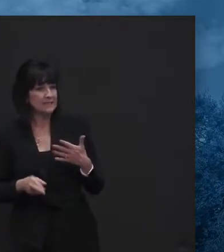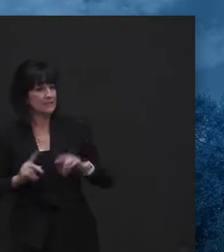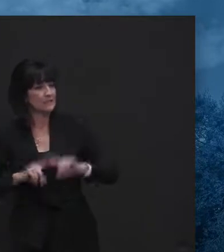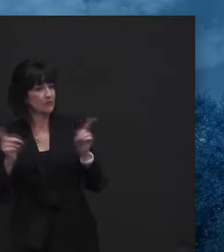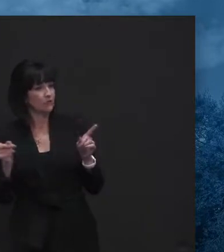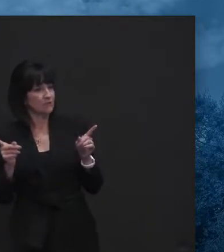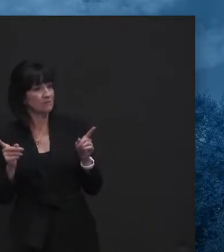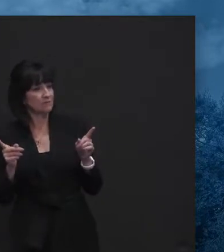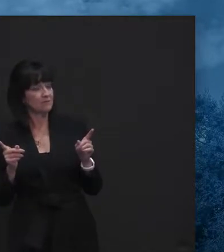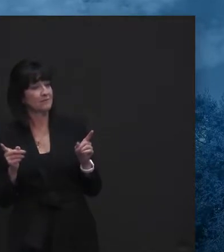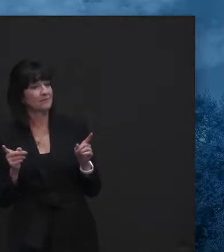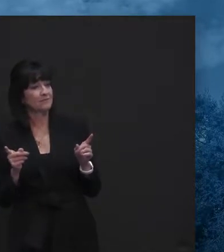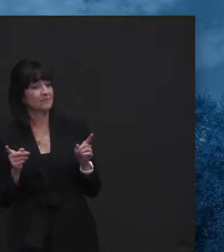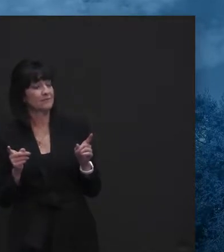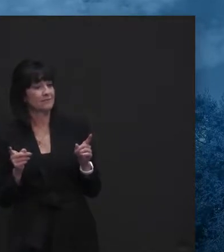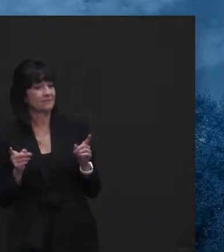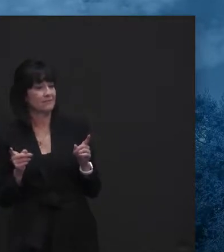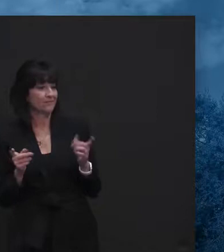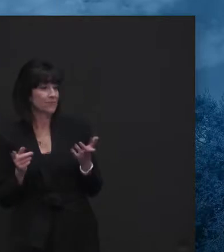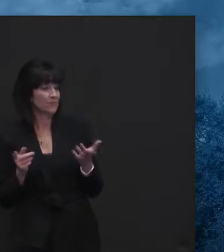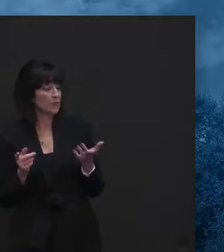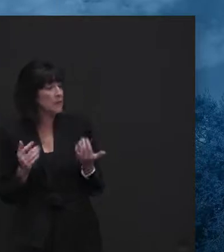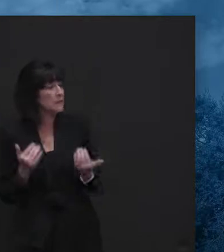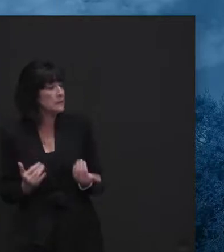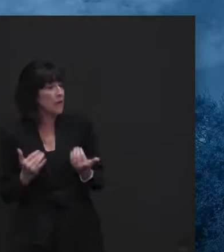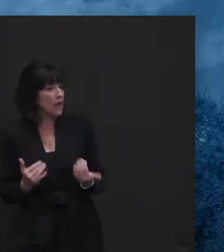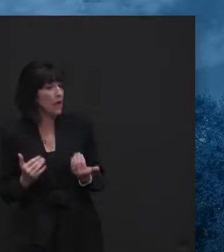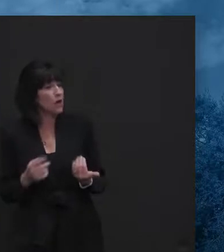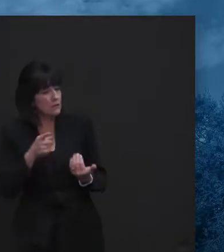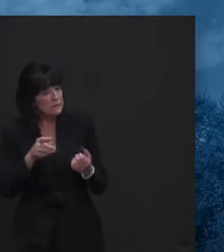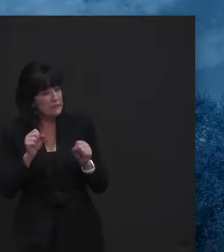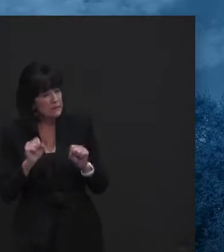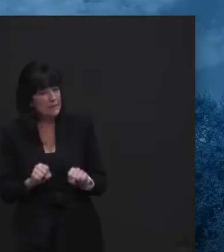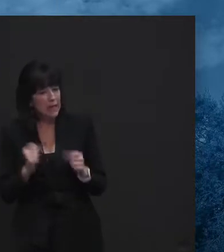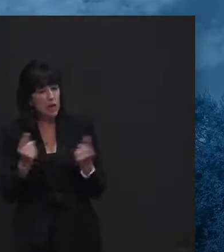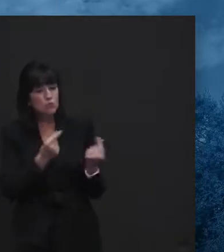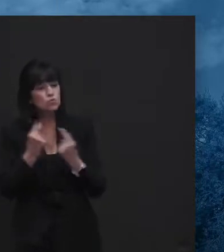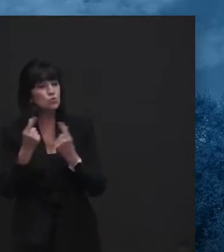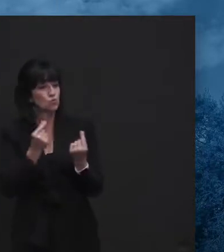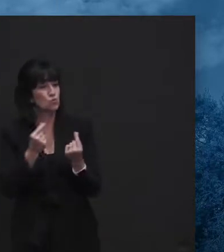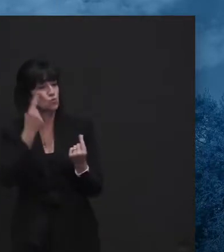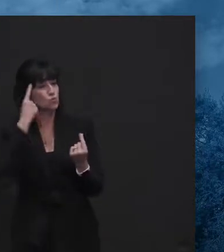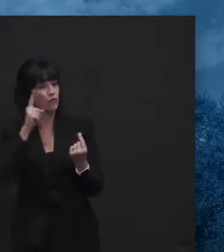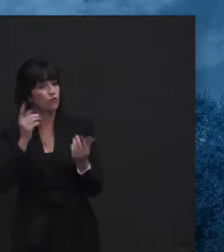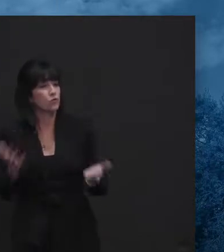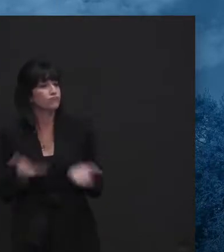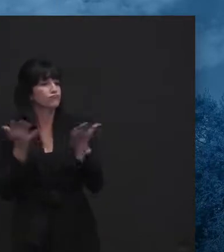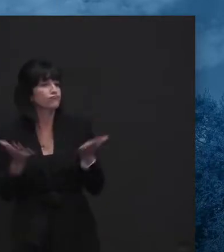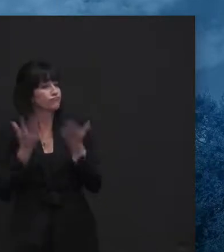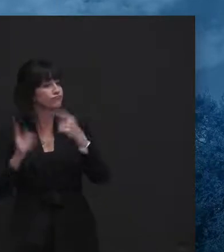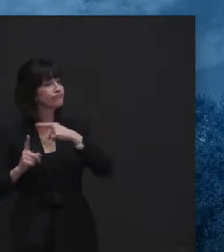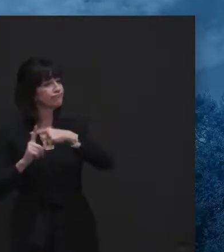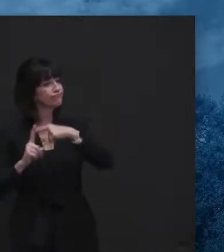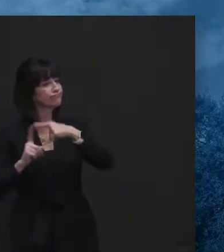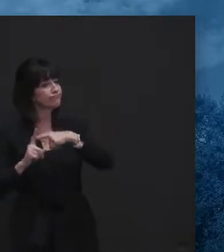the result is there are more things that you can do that are positive for your mental health and your wellbeing.